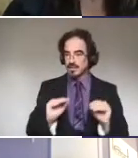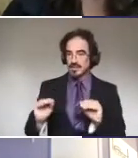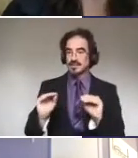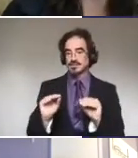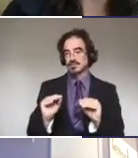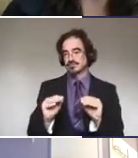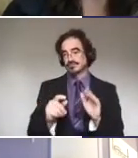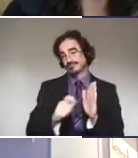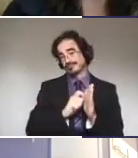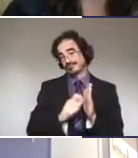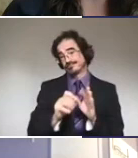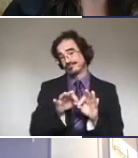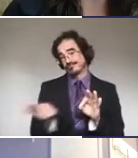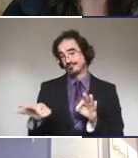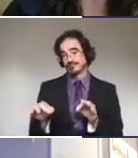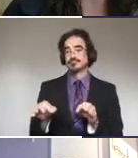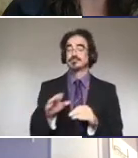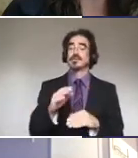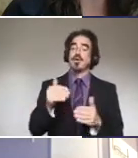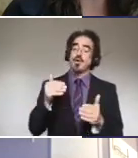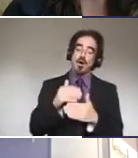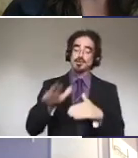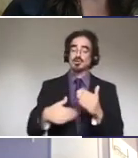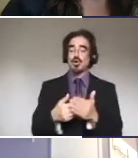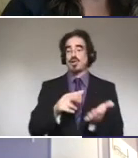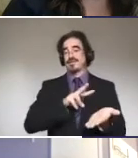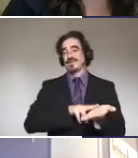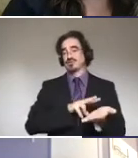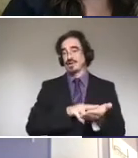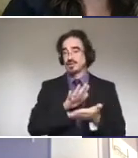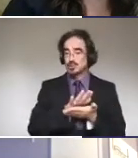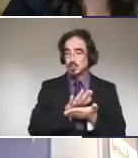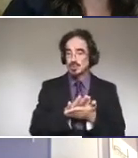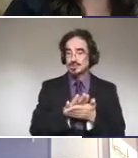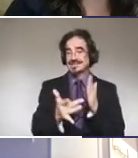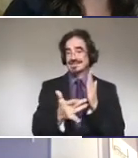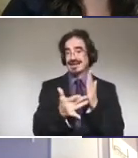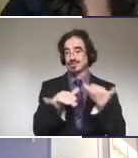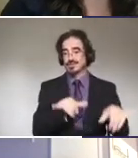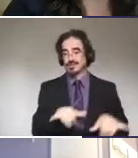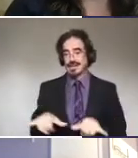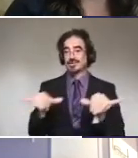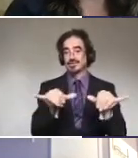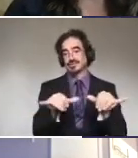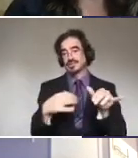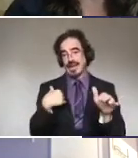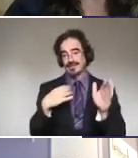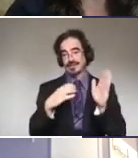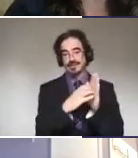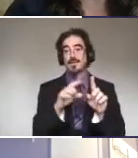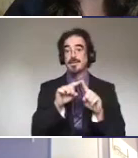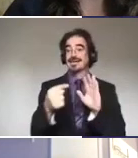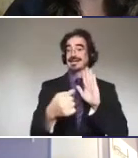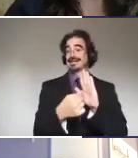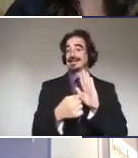in almost every veterinary school's technical standards. Here's an example of what it should be. The